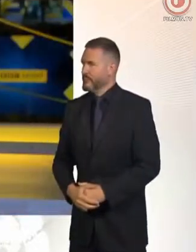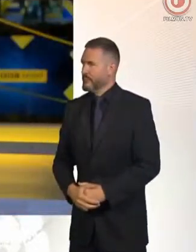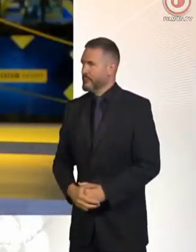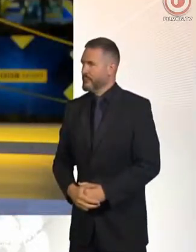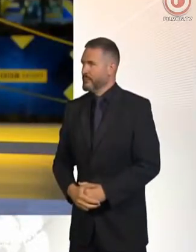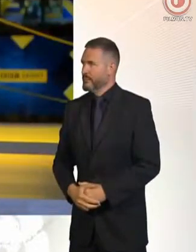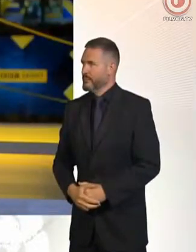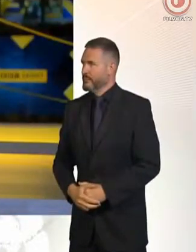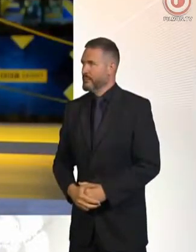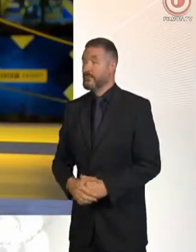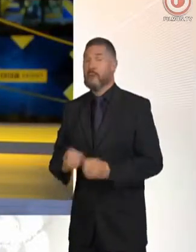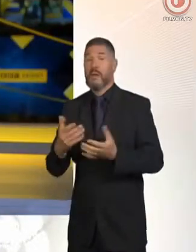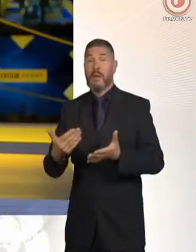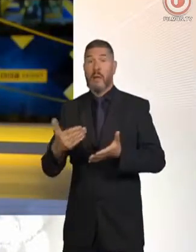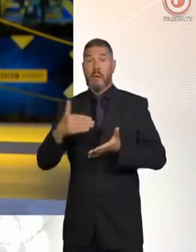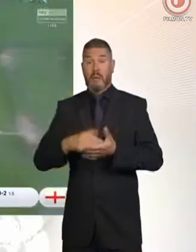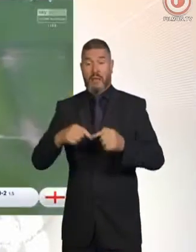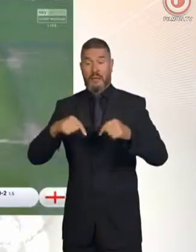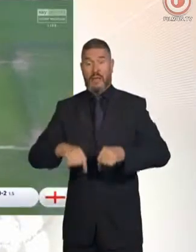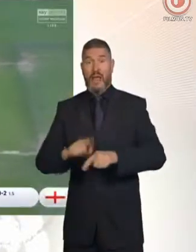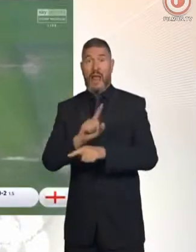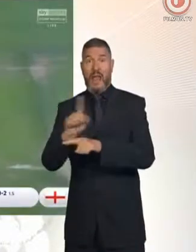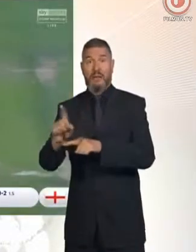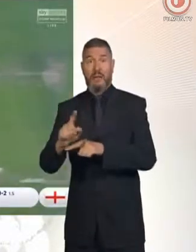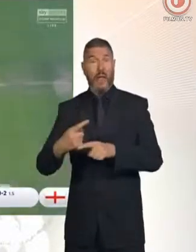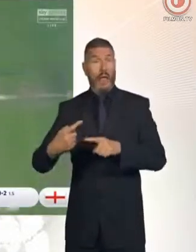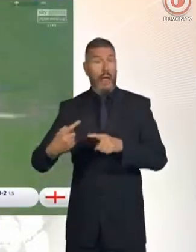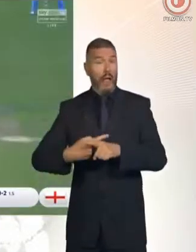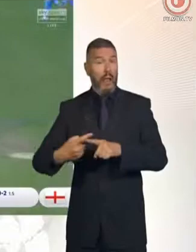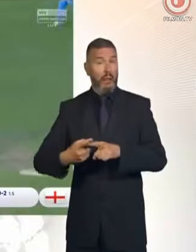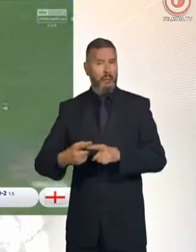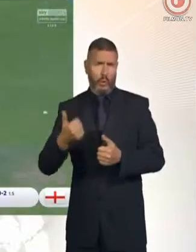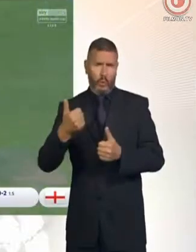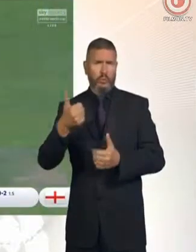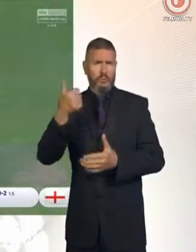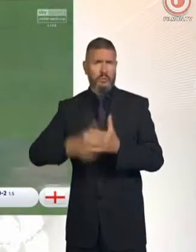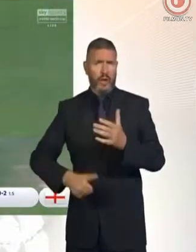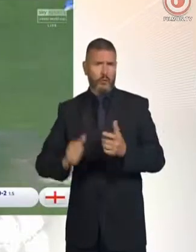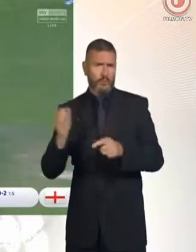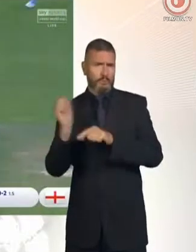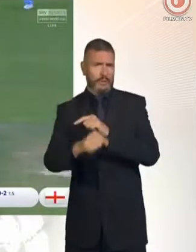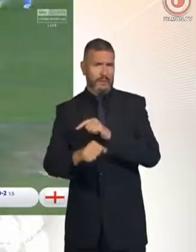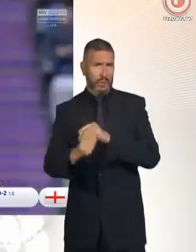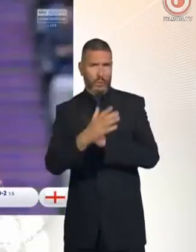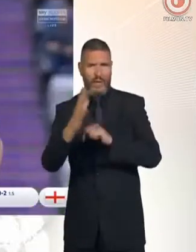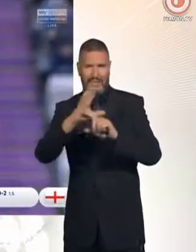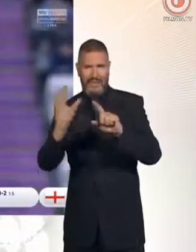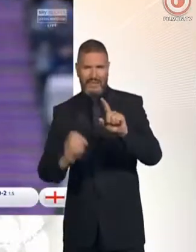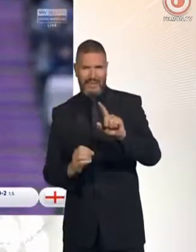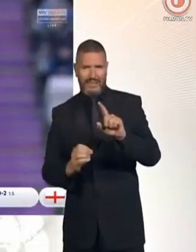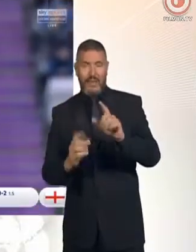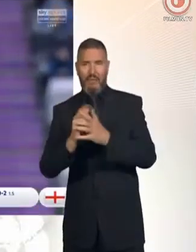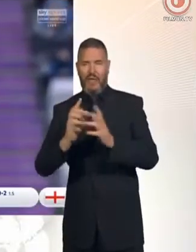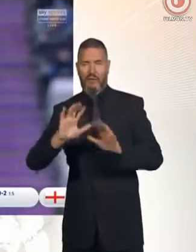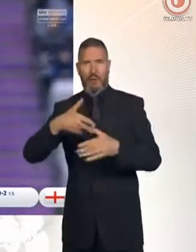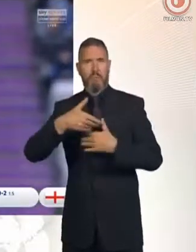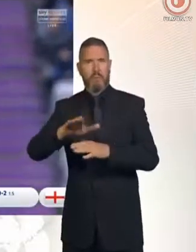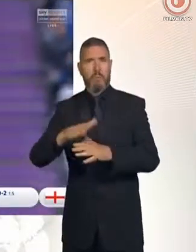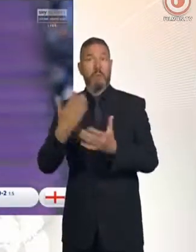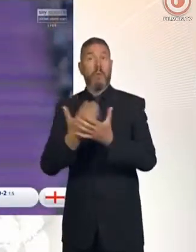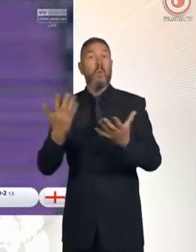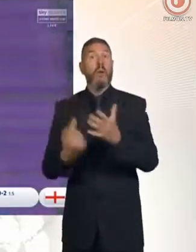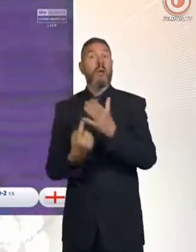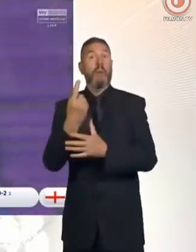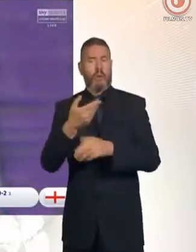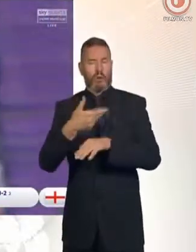And coming up on BBC News, will England build on a good start in the field against West Indies in their Cricket World Cup clash in Southampton.